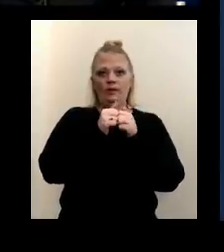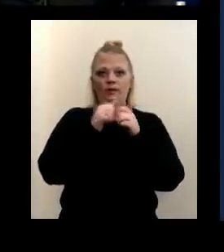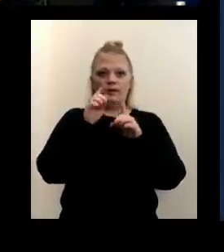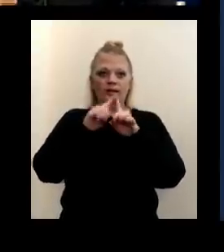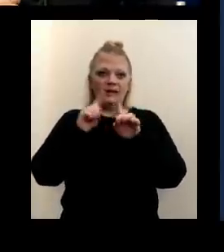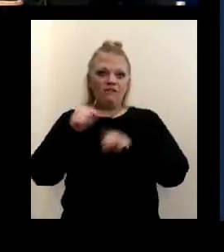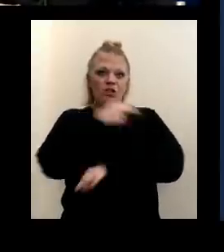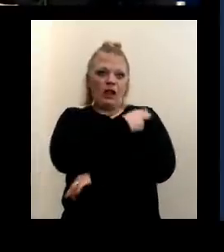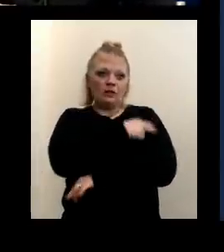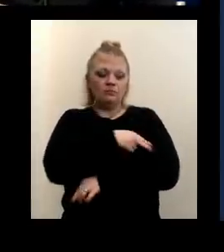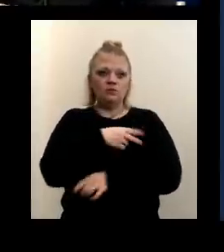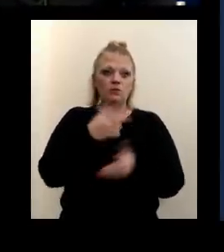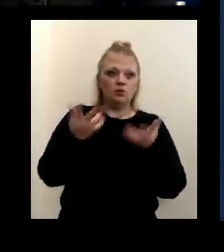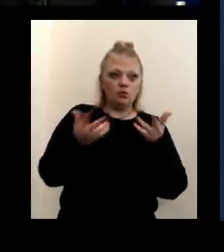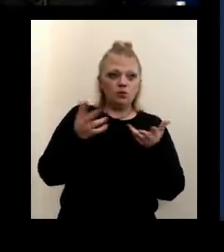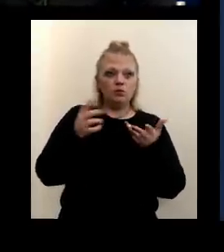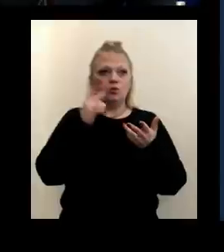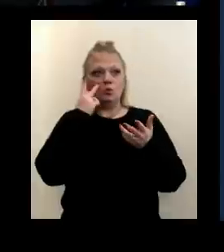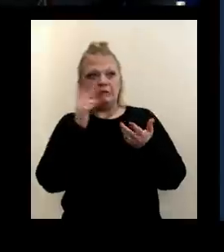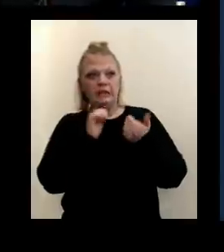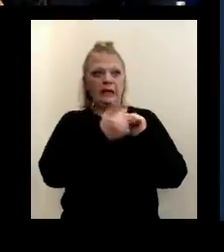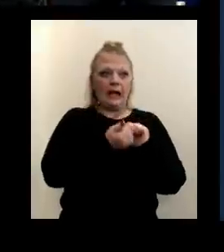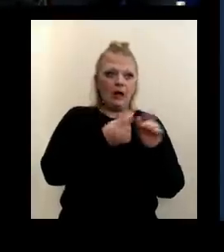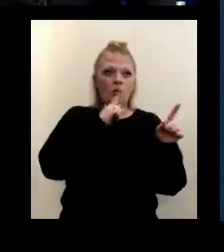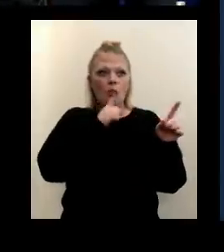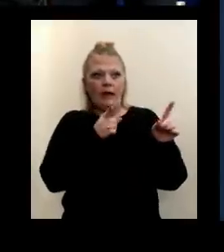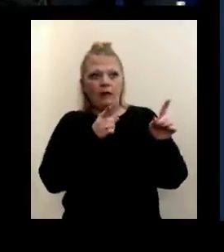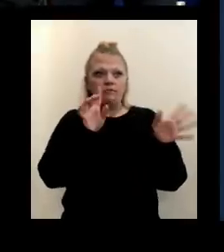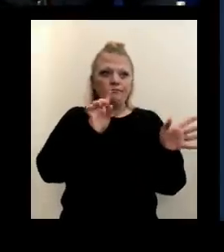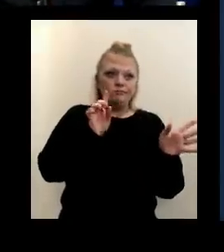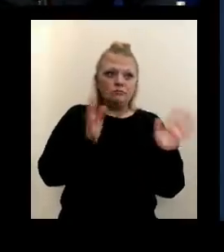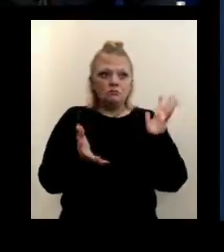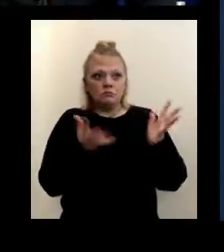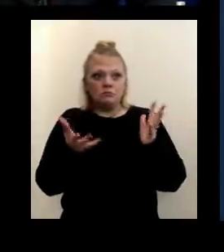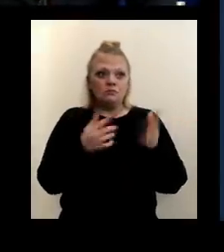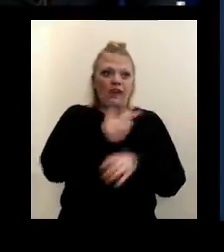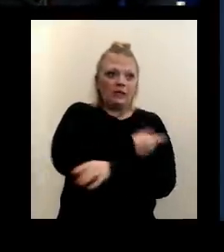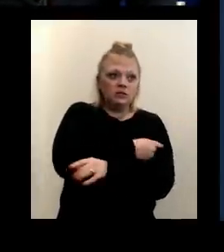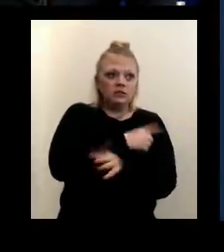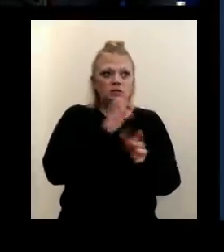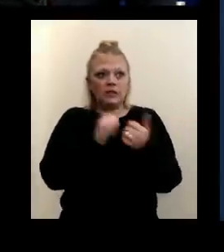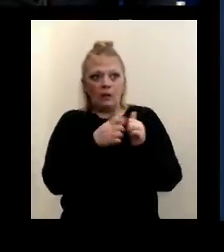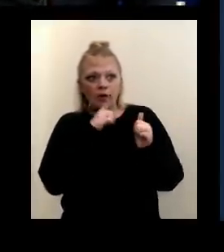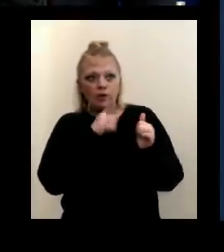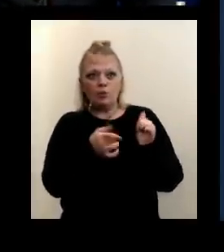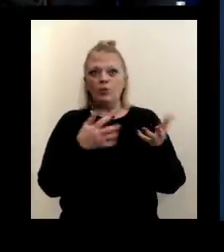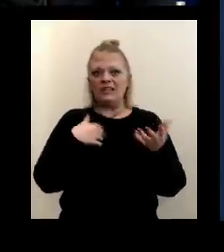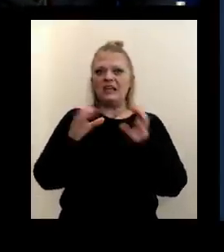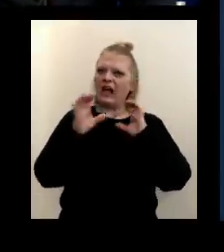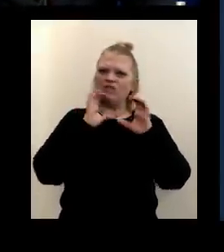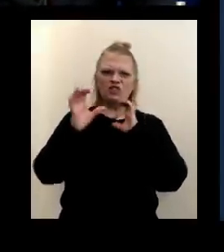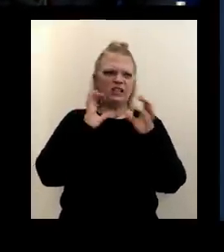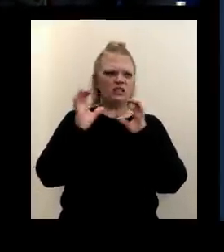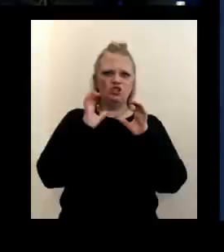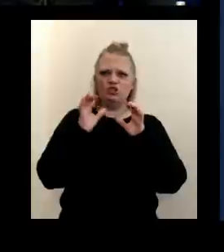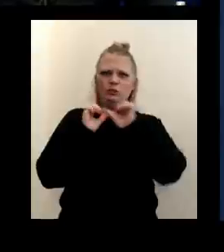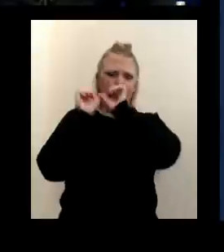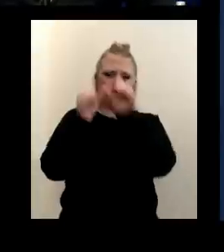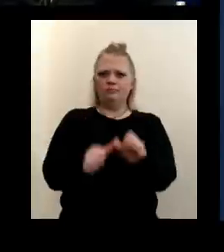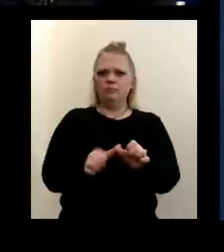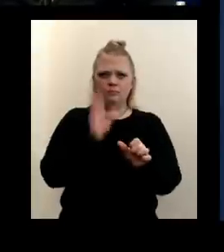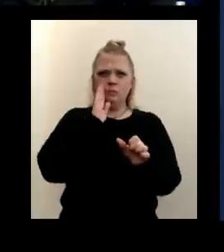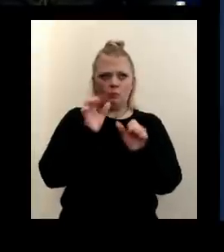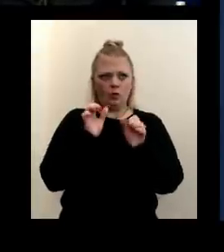to determine where they are in hospitalization, where they are with regards to vaccine delivery. It is a conversation we constantly have and will